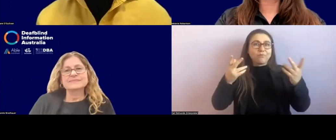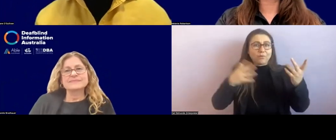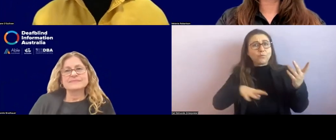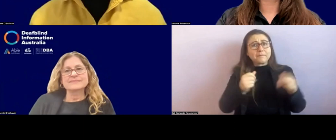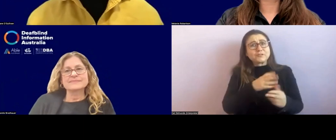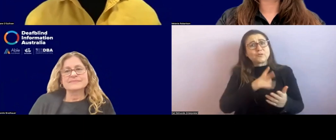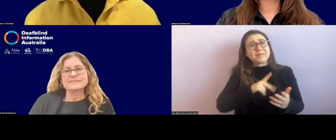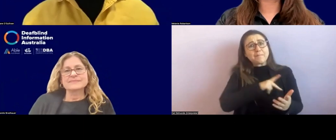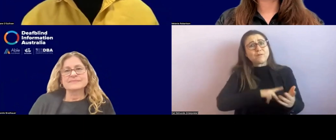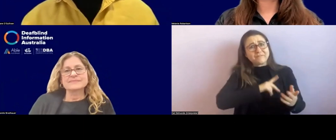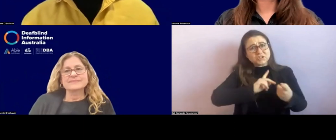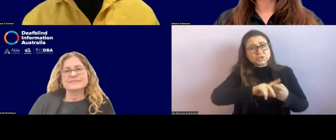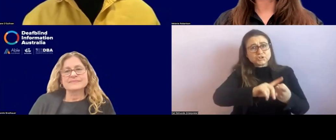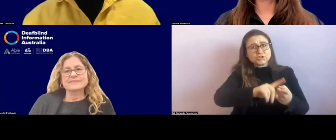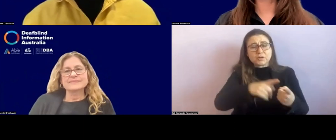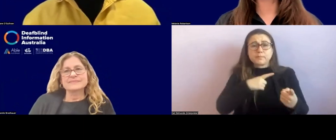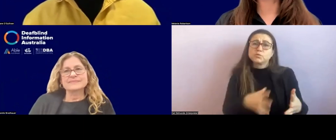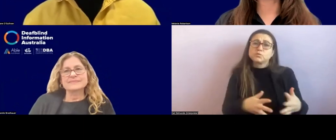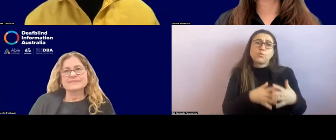yeah.